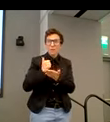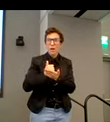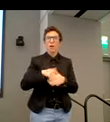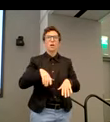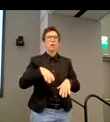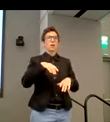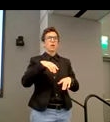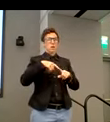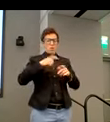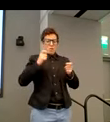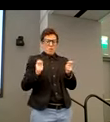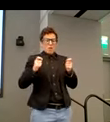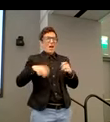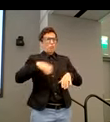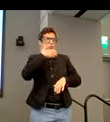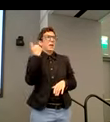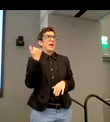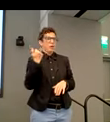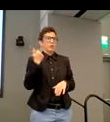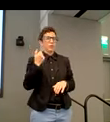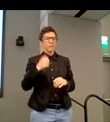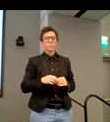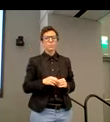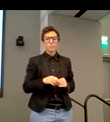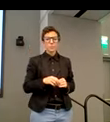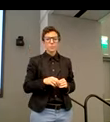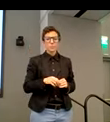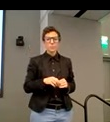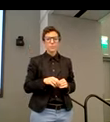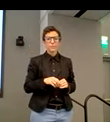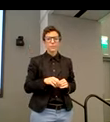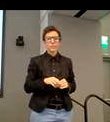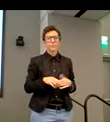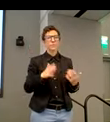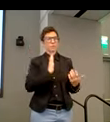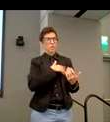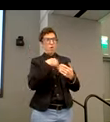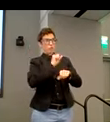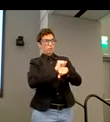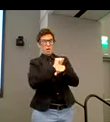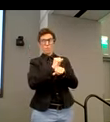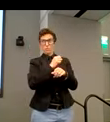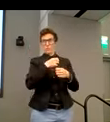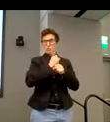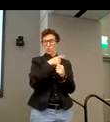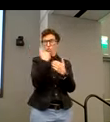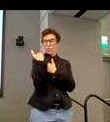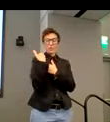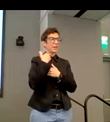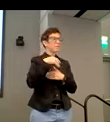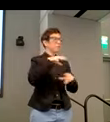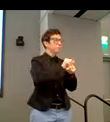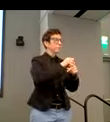requirements on how we can do better before the product even released. And it's our job to keep them accountable, right? You know, if we find any issues,